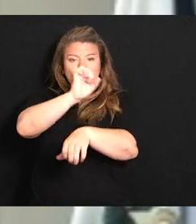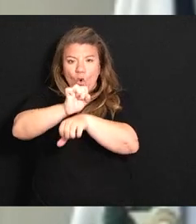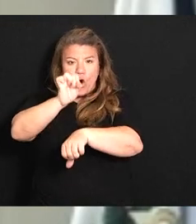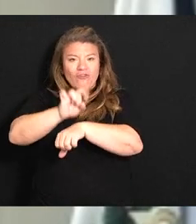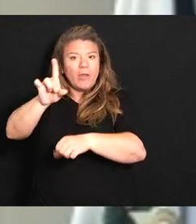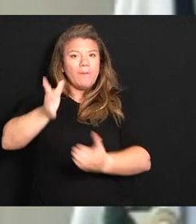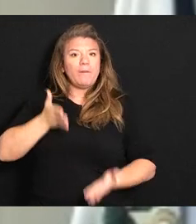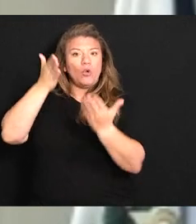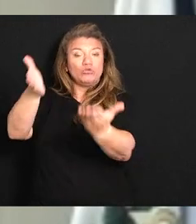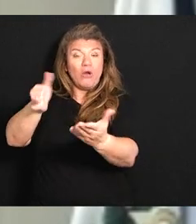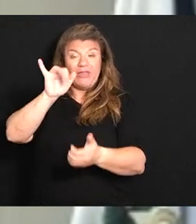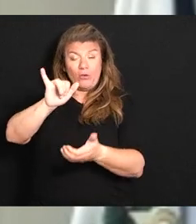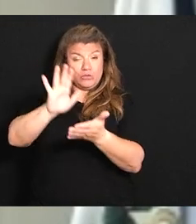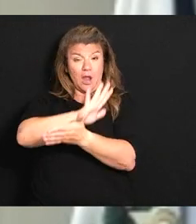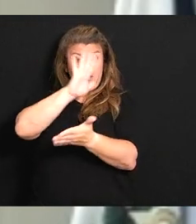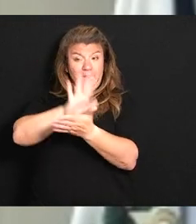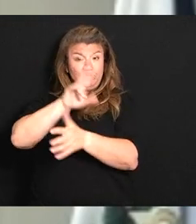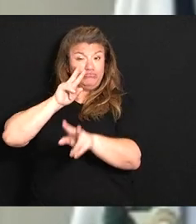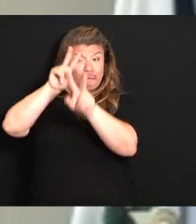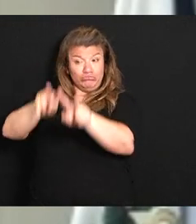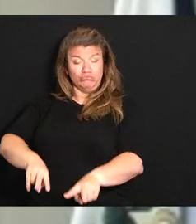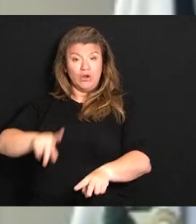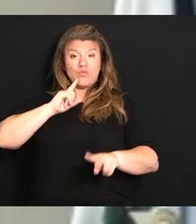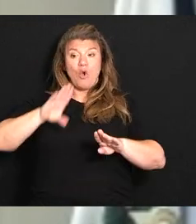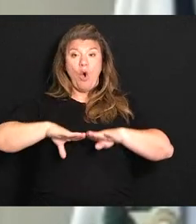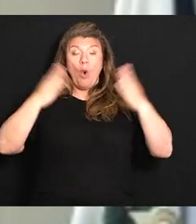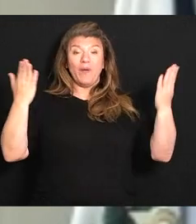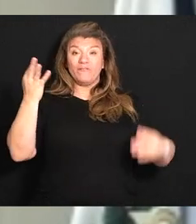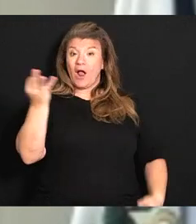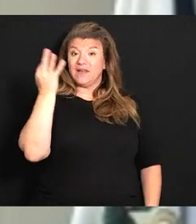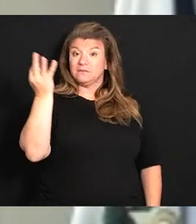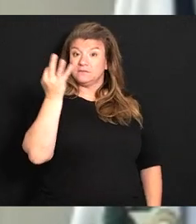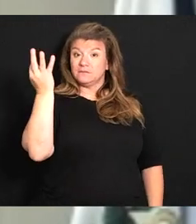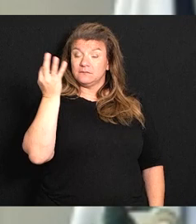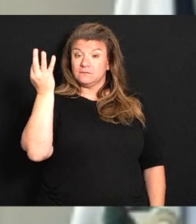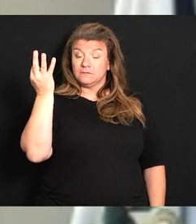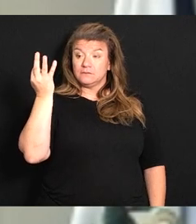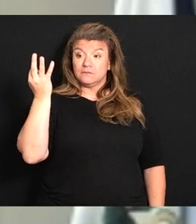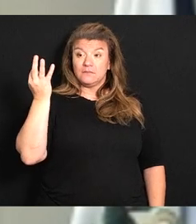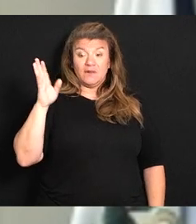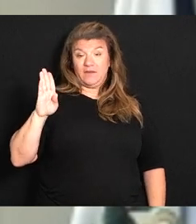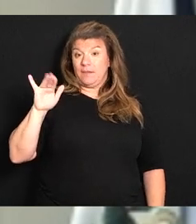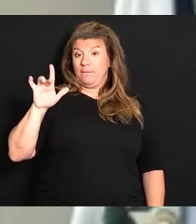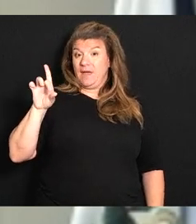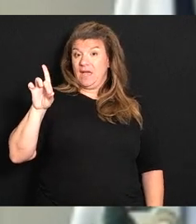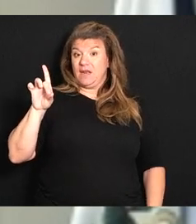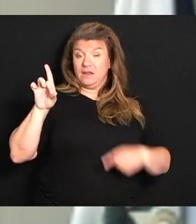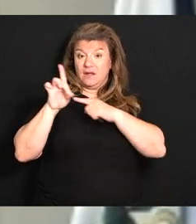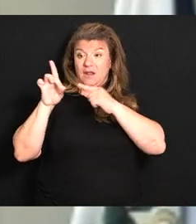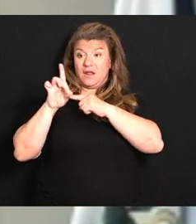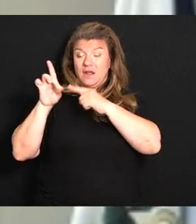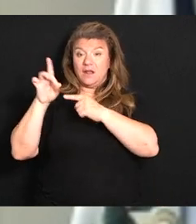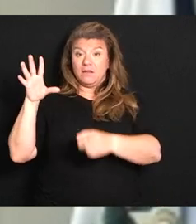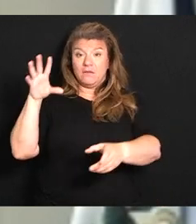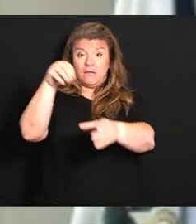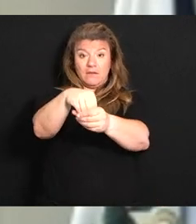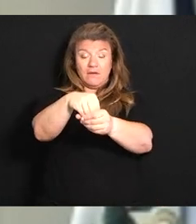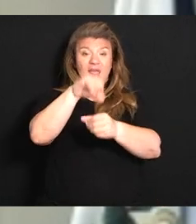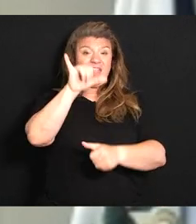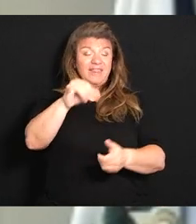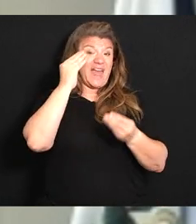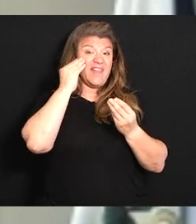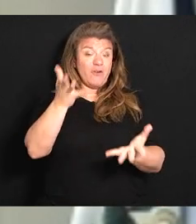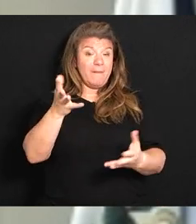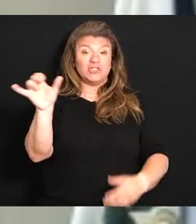documents as I understand it were open Friday the bid portion of the documents in terms of the pricing that information